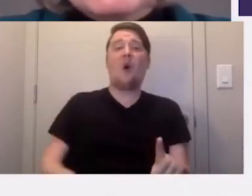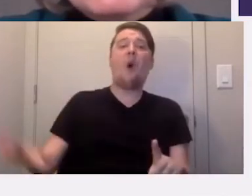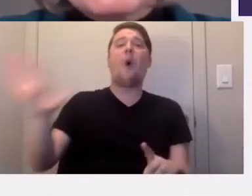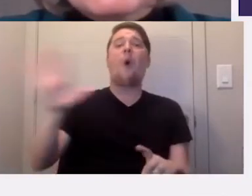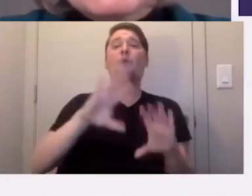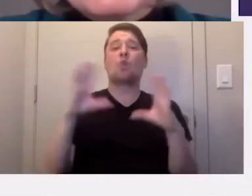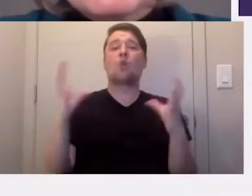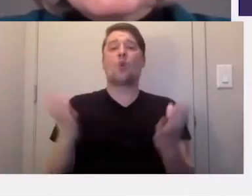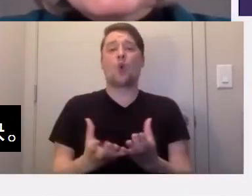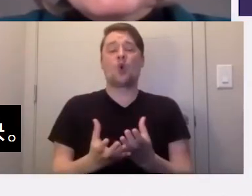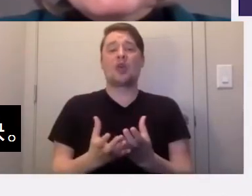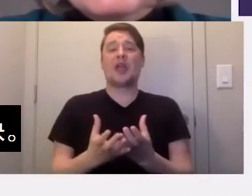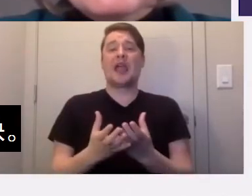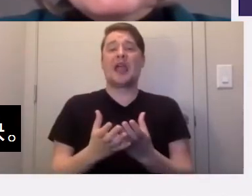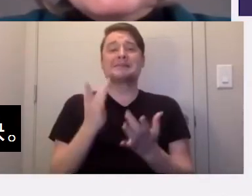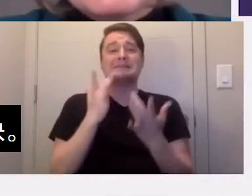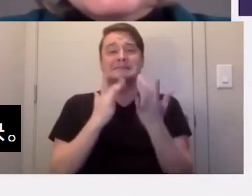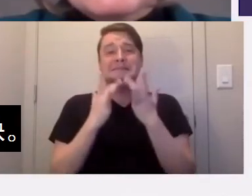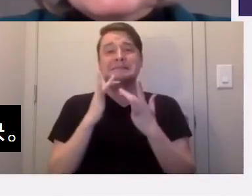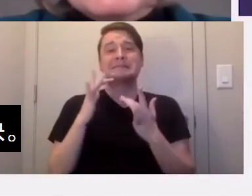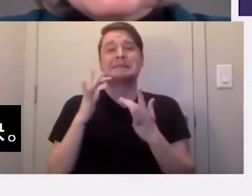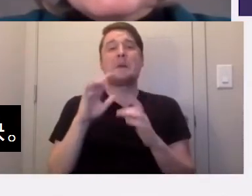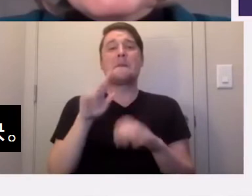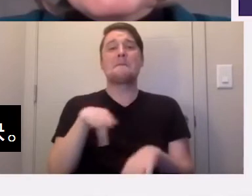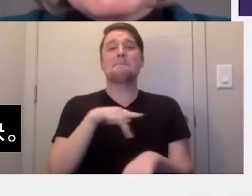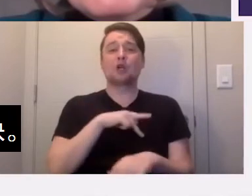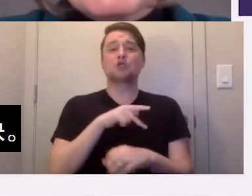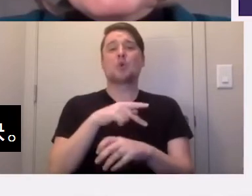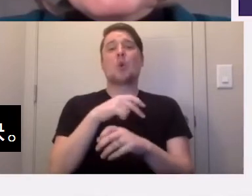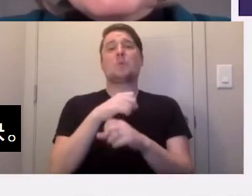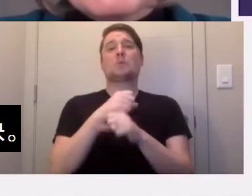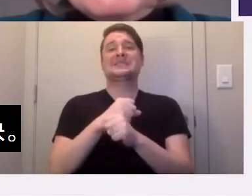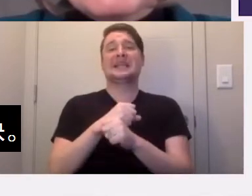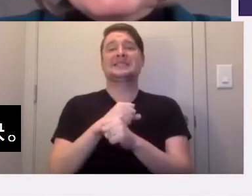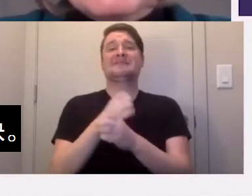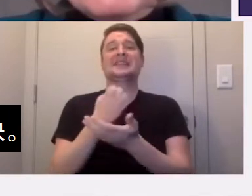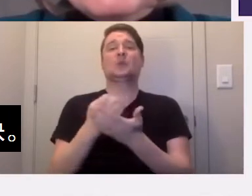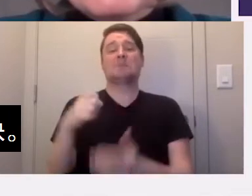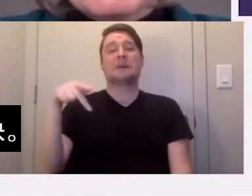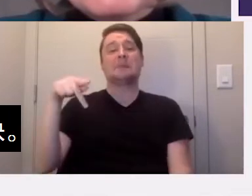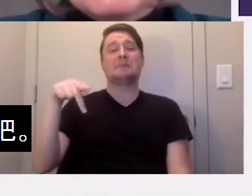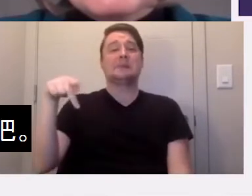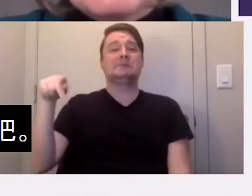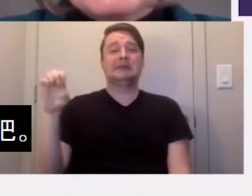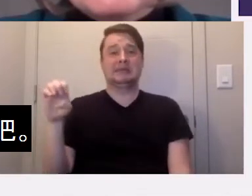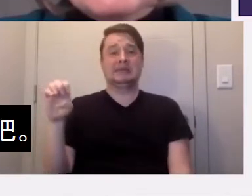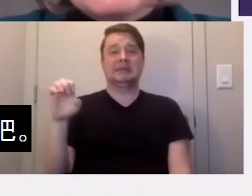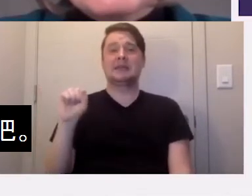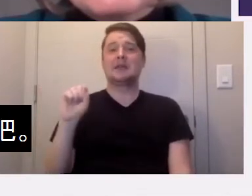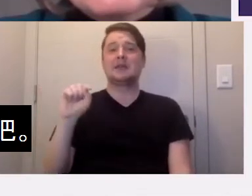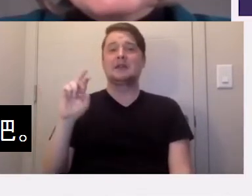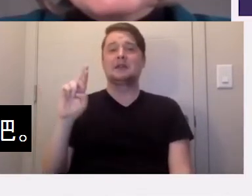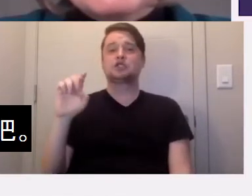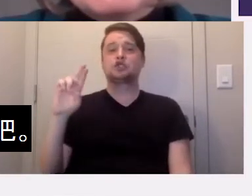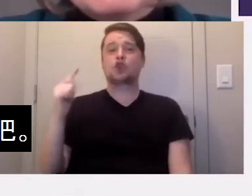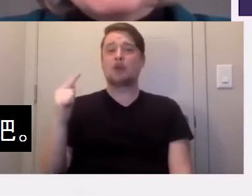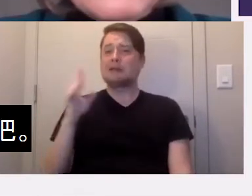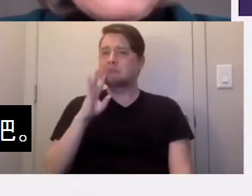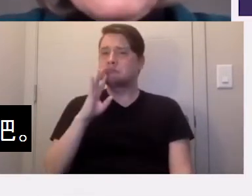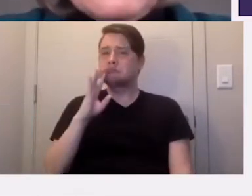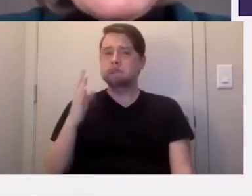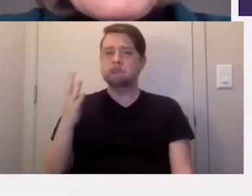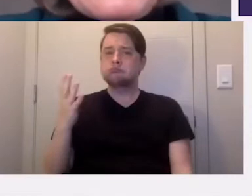world. A shortage of personal protective equipment or PPE. Sterling, can you talk about the situation?